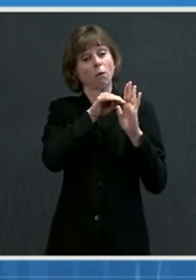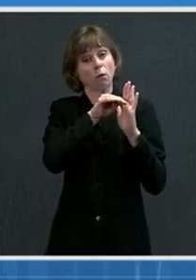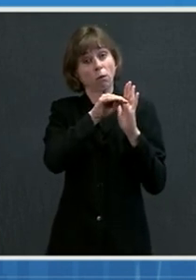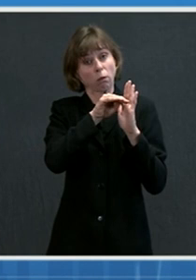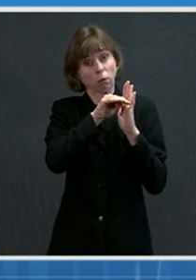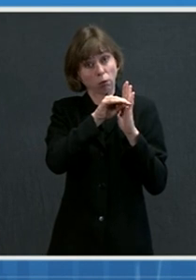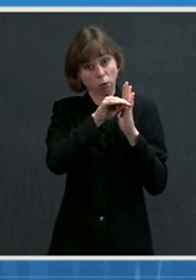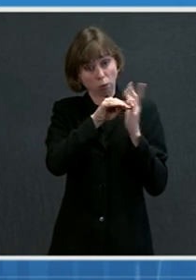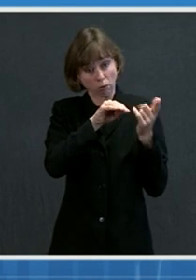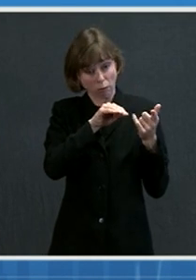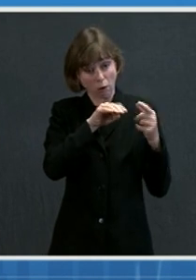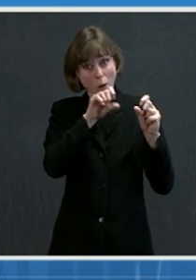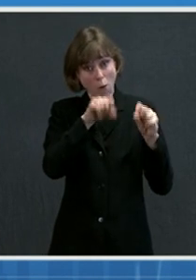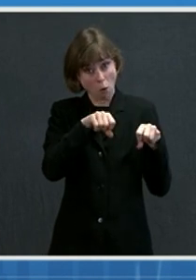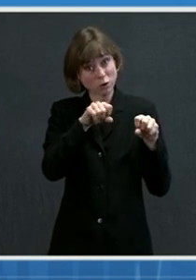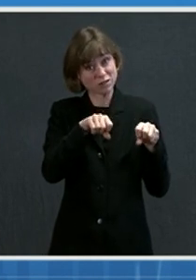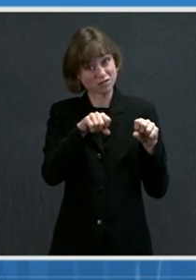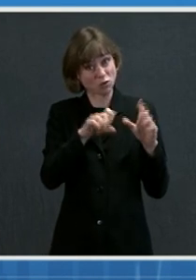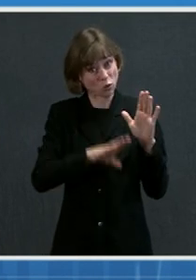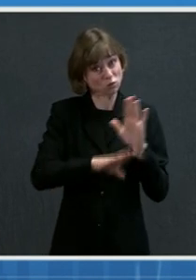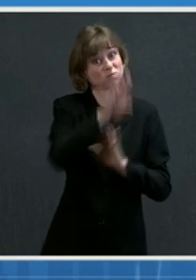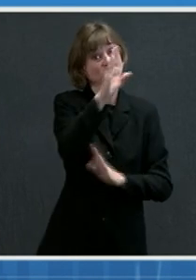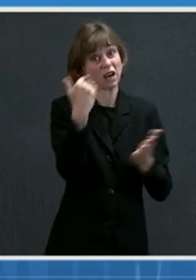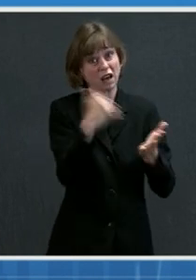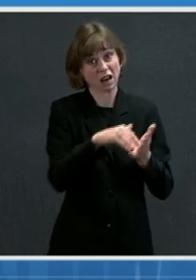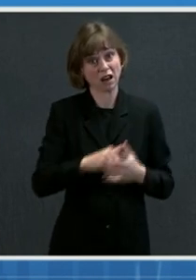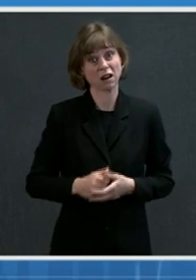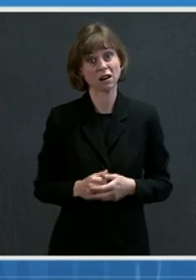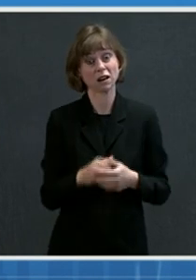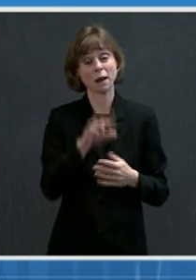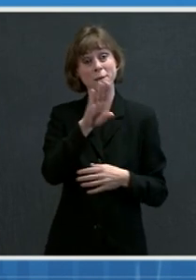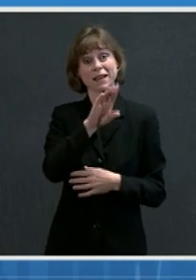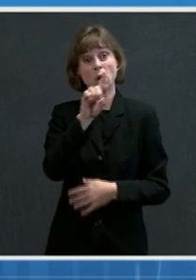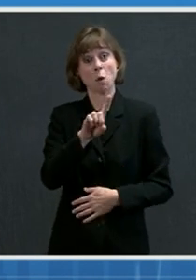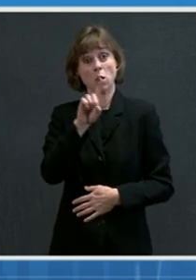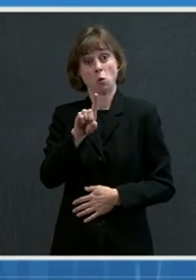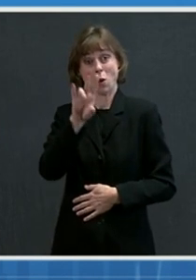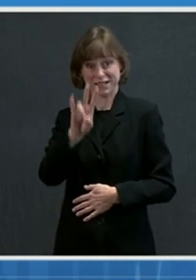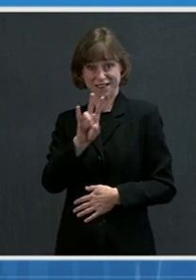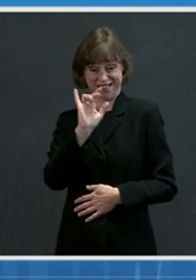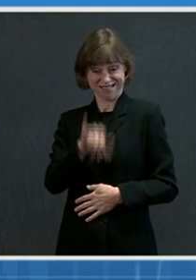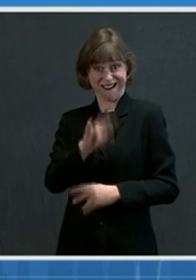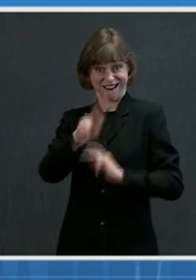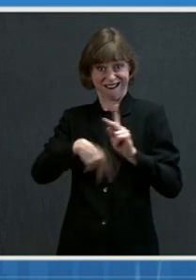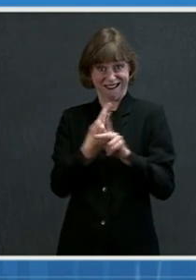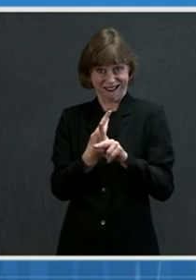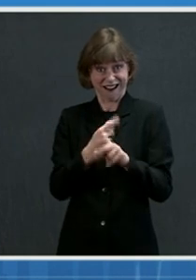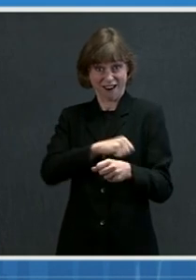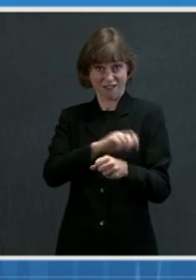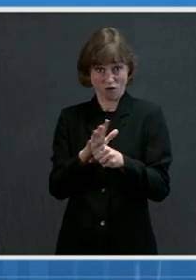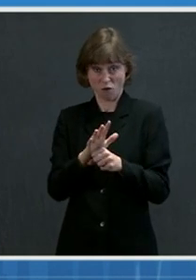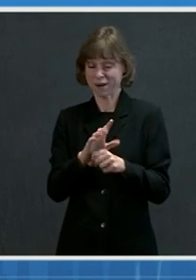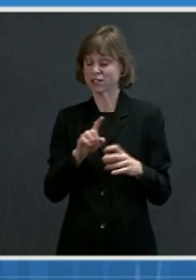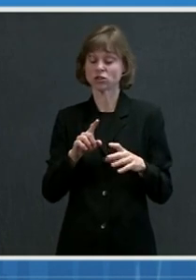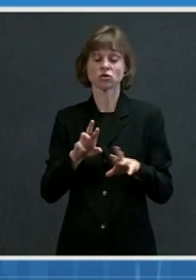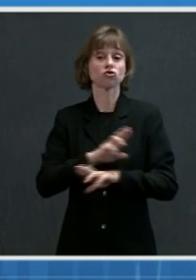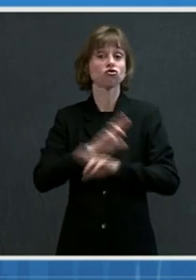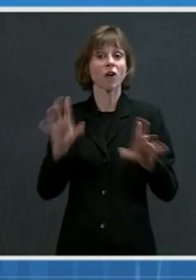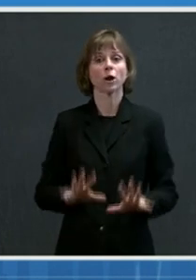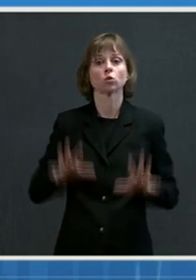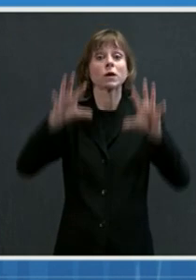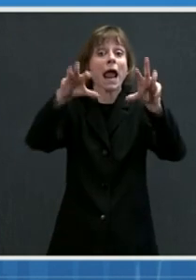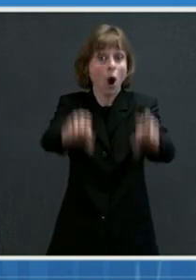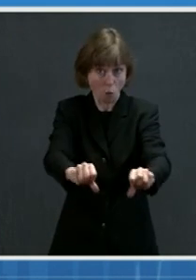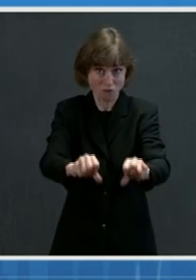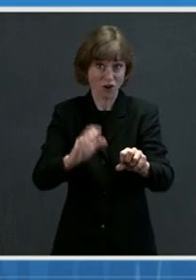potential to resurge. And the B.1.1.7 hyper-transmissible variant looms ready to hijack our successes to date.